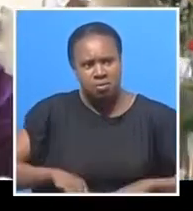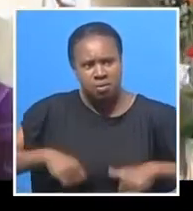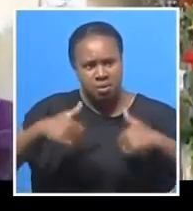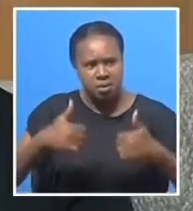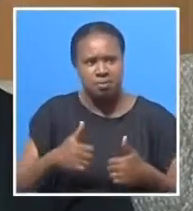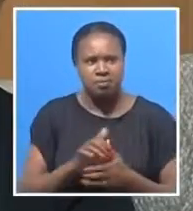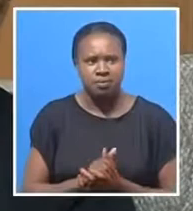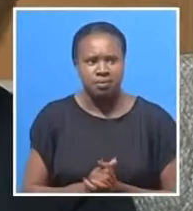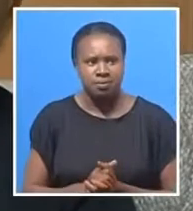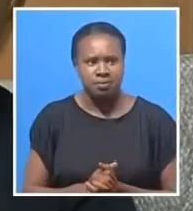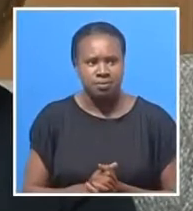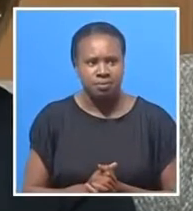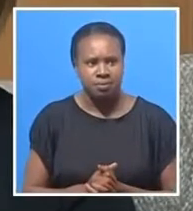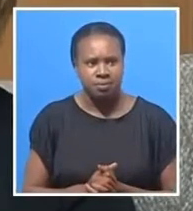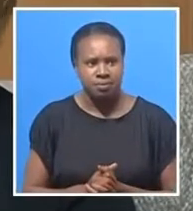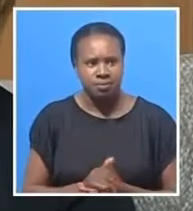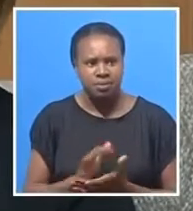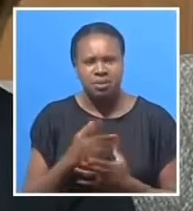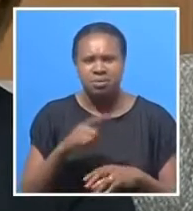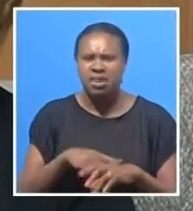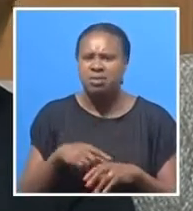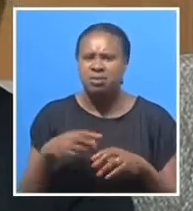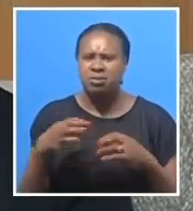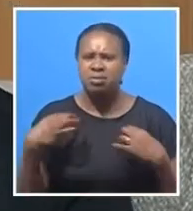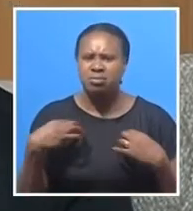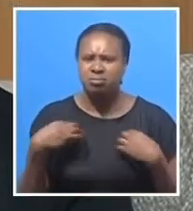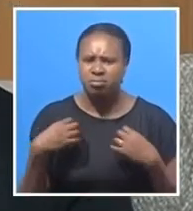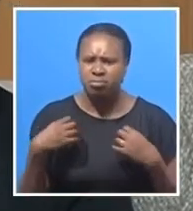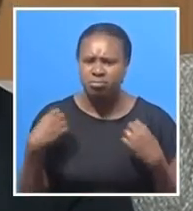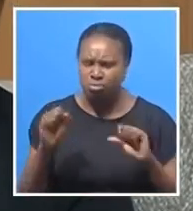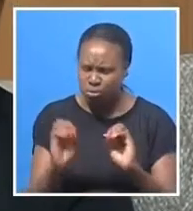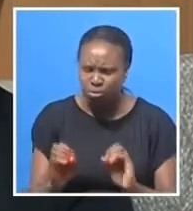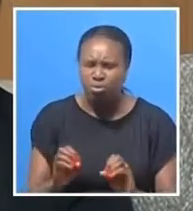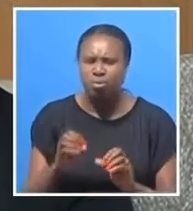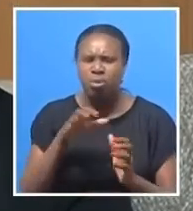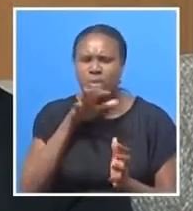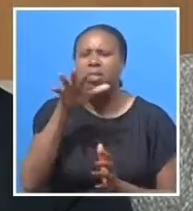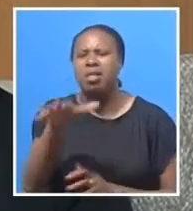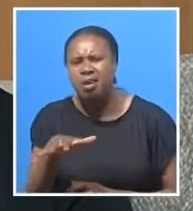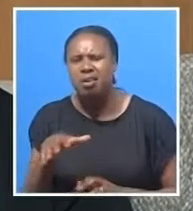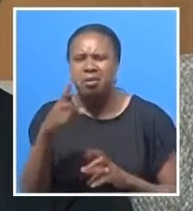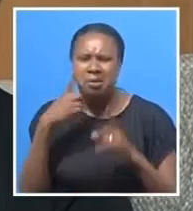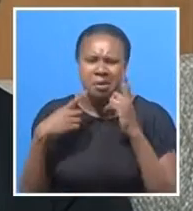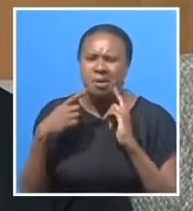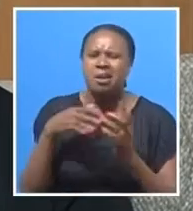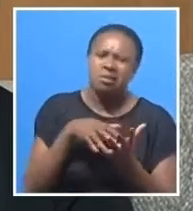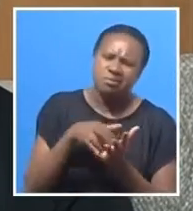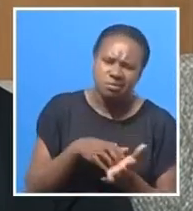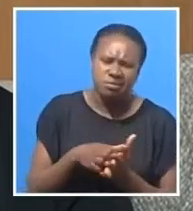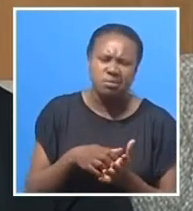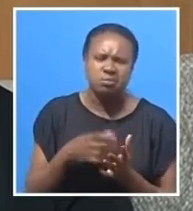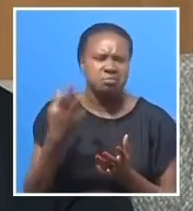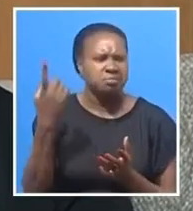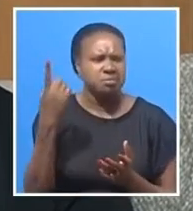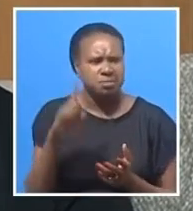treatment. As much as sometimes it's draining and you vomit and you sometimes just want to cry and you're weak and so, but it's